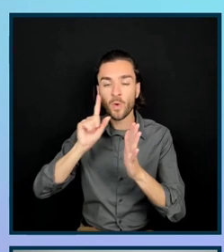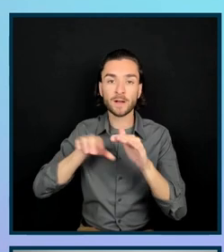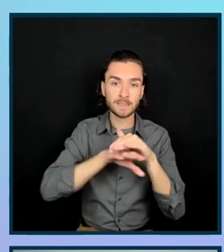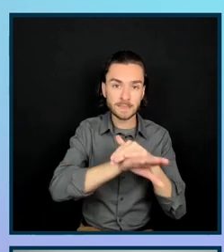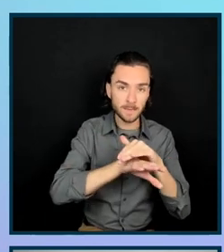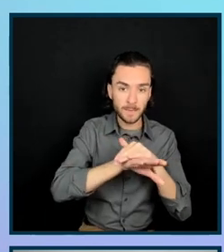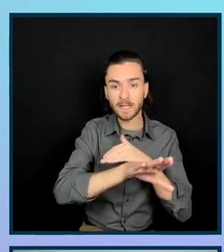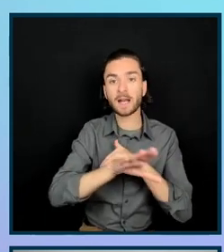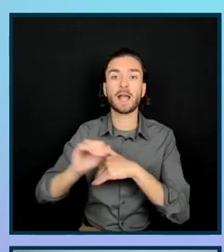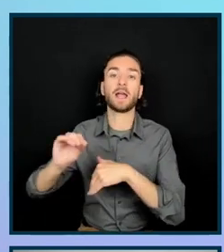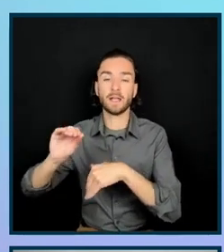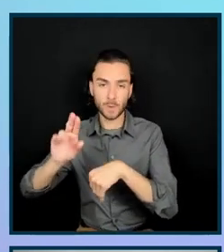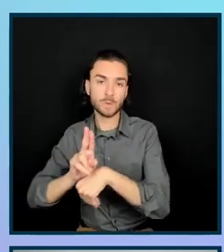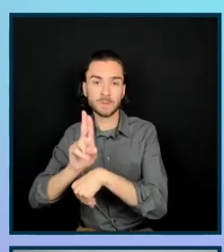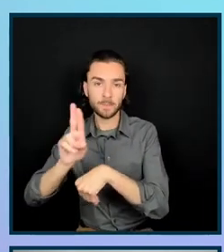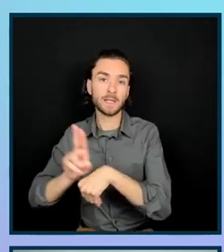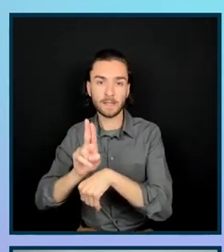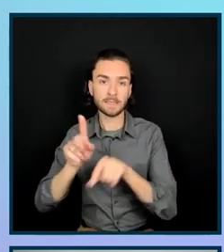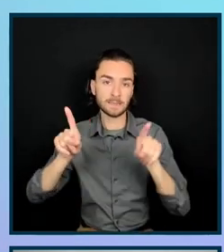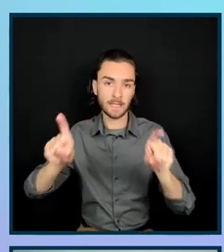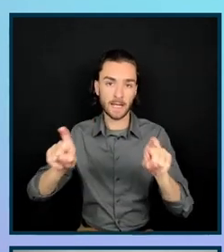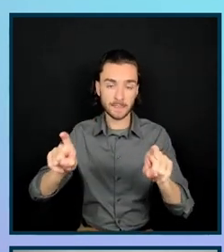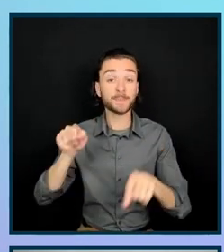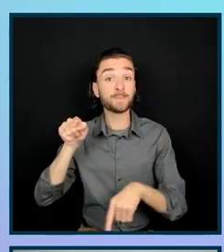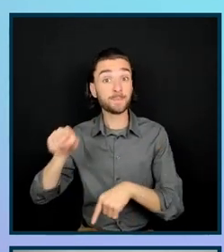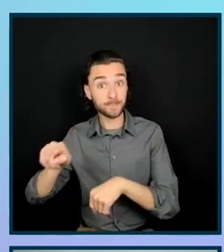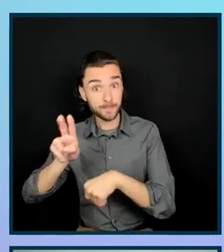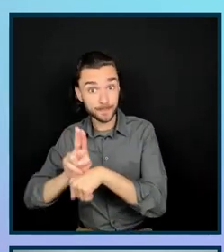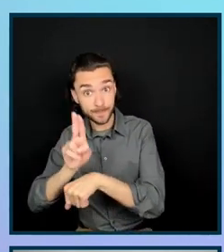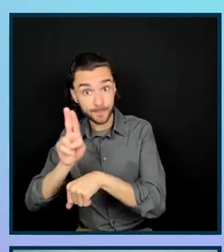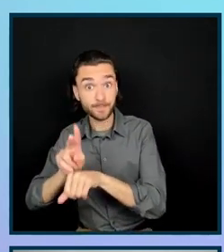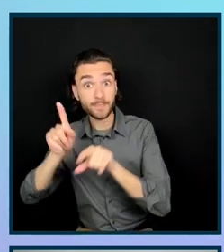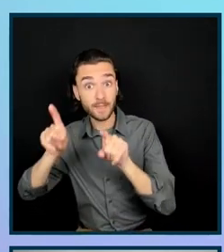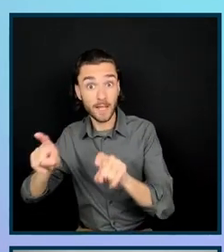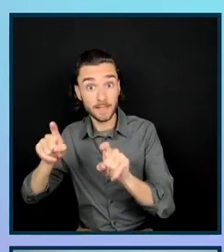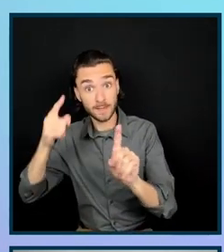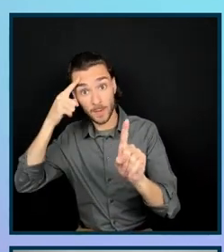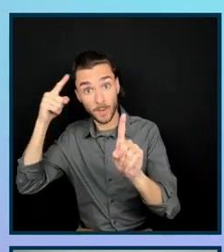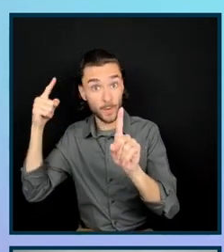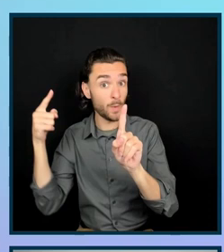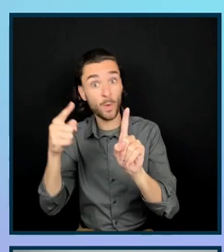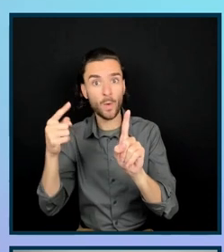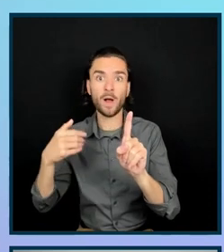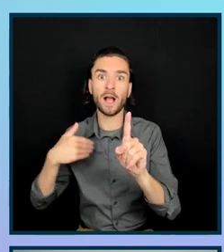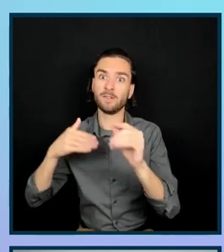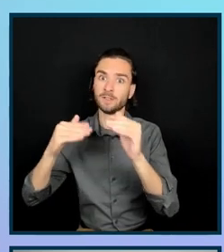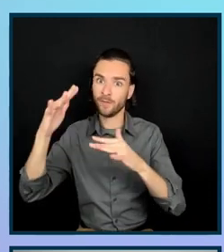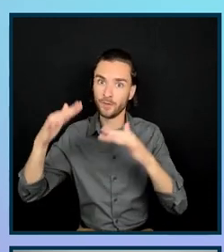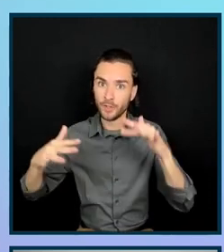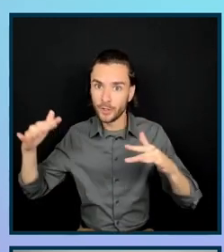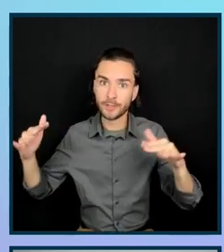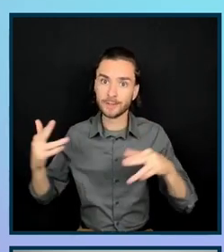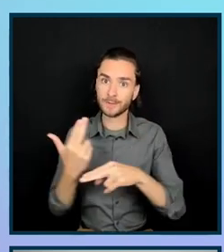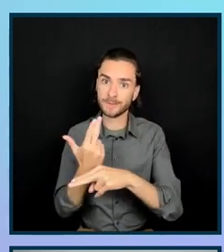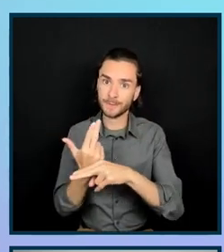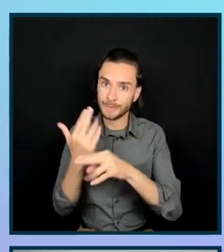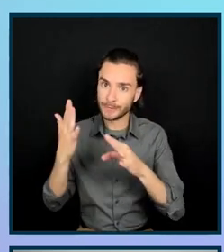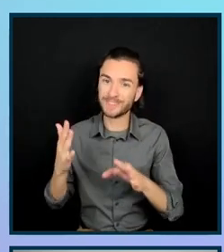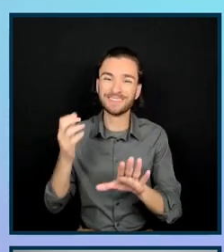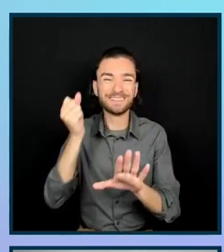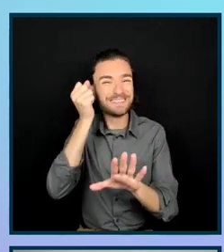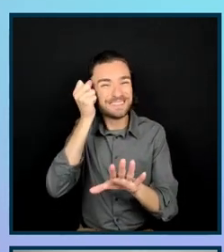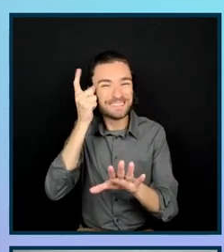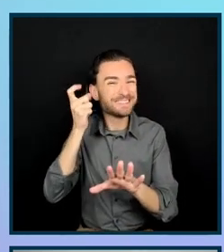tests. And when we're conducting usability tests, we always strive for diverse pool of users. But given the